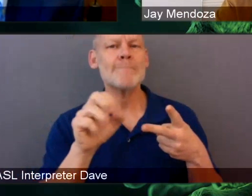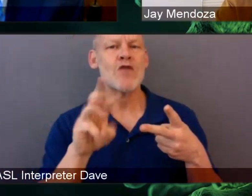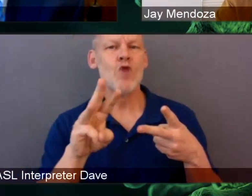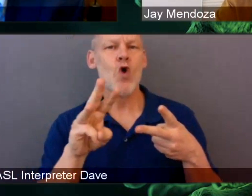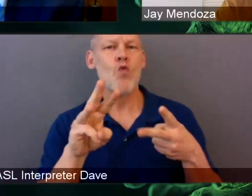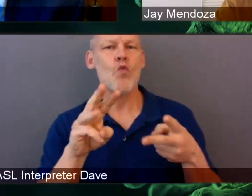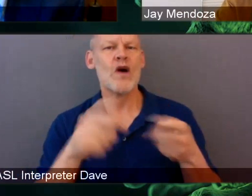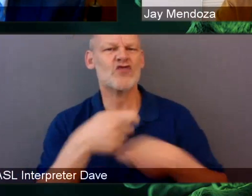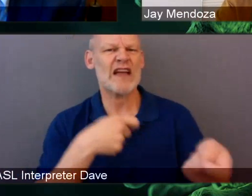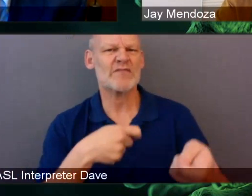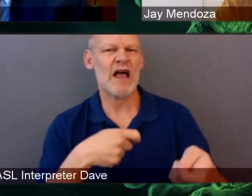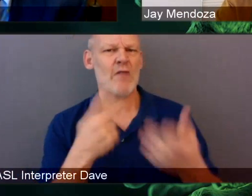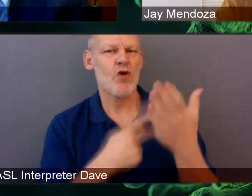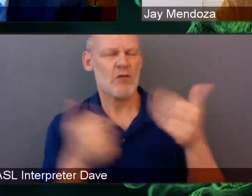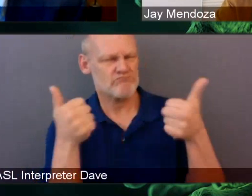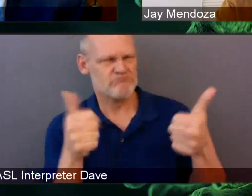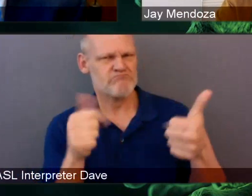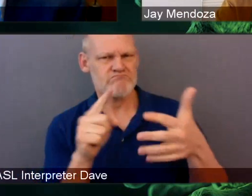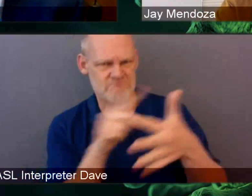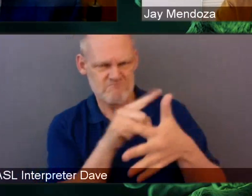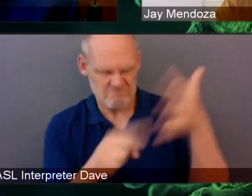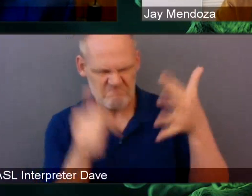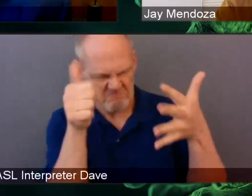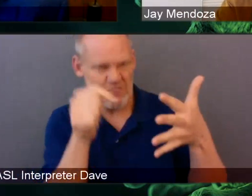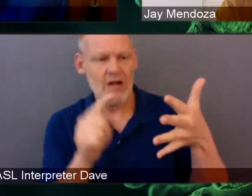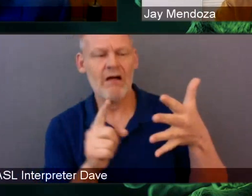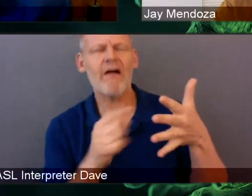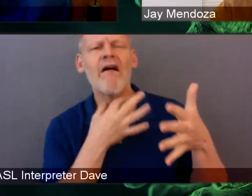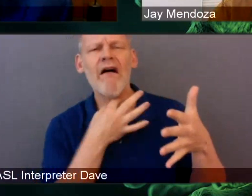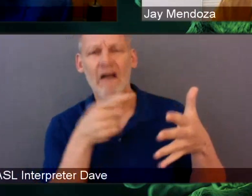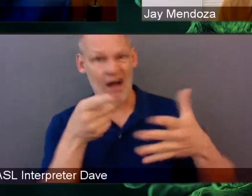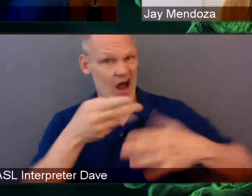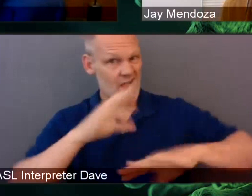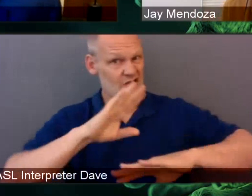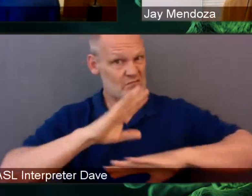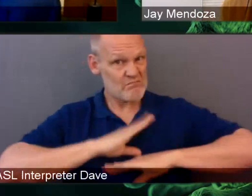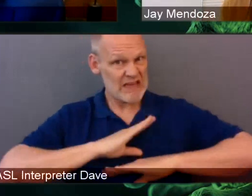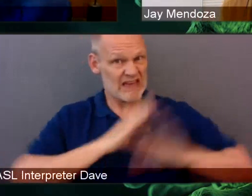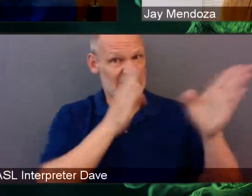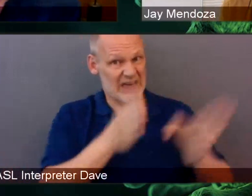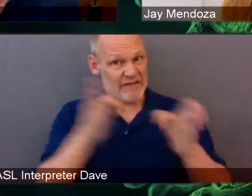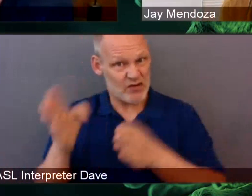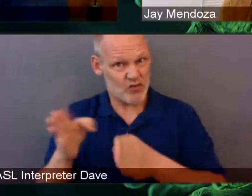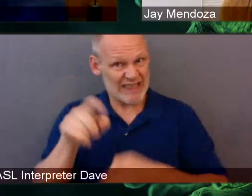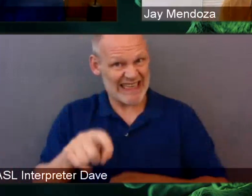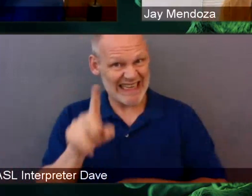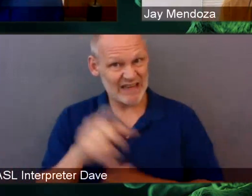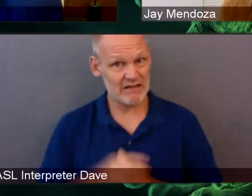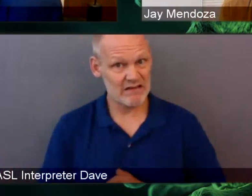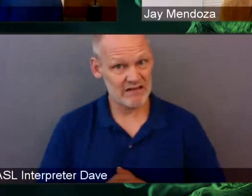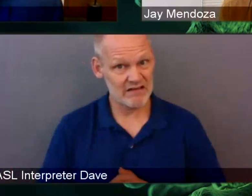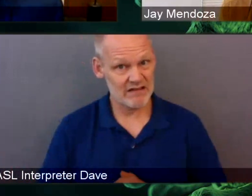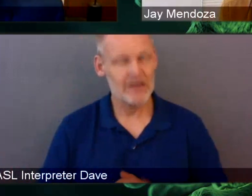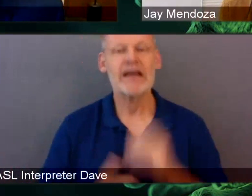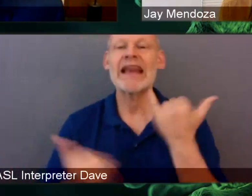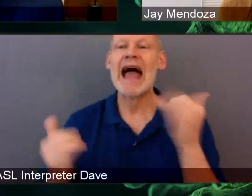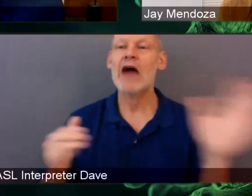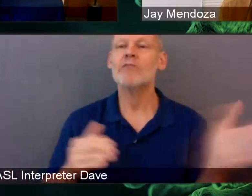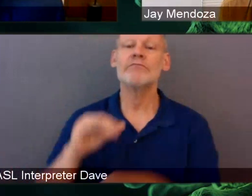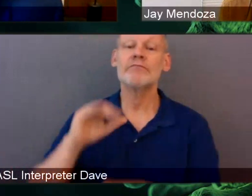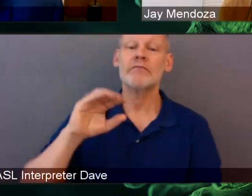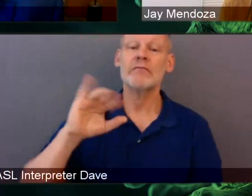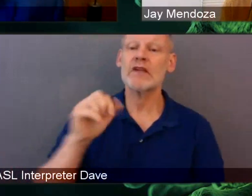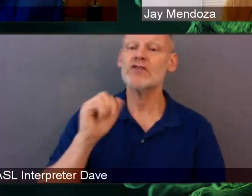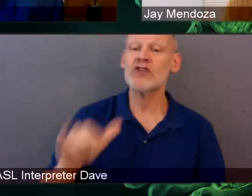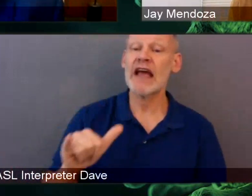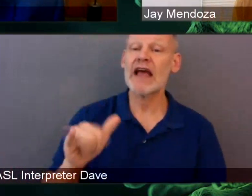individual need of the patients in your catchment area? Jay, coming back to your article, and your article specifically looked at our